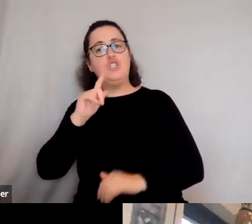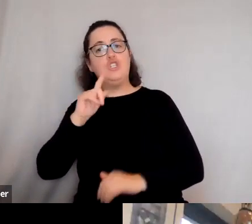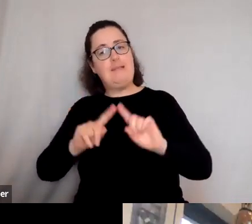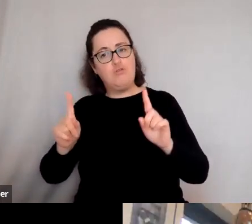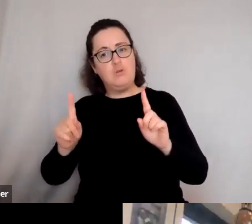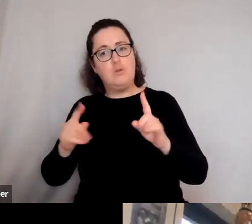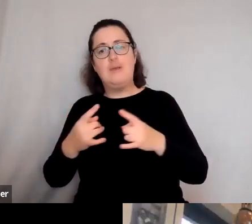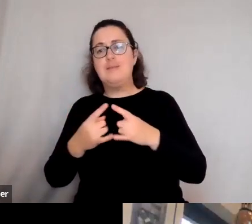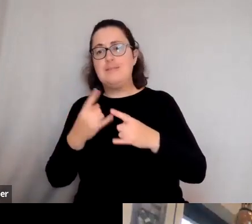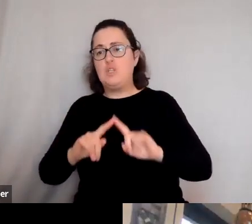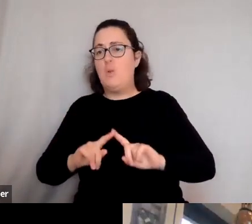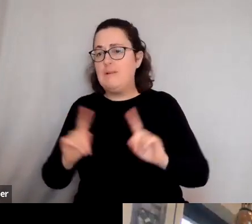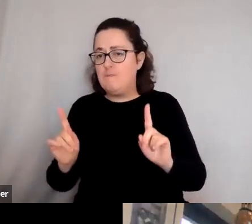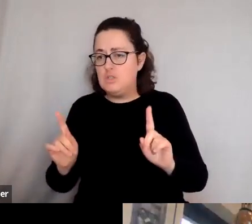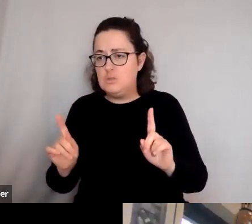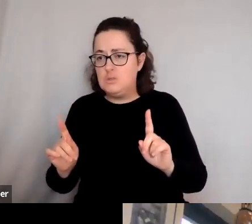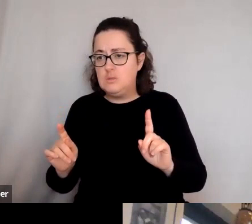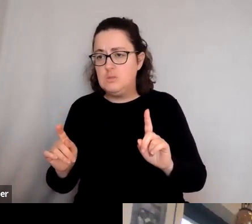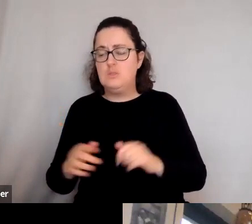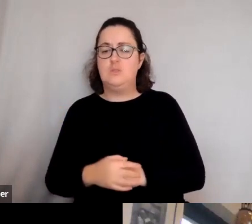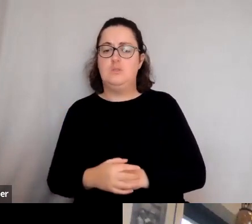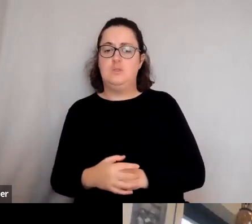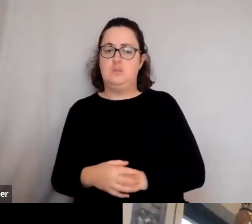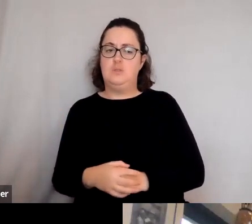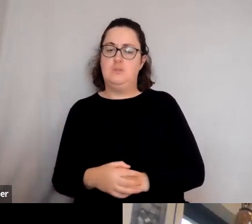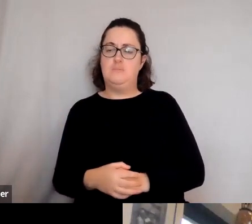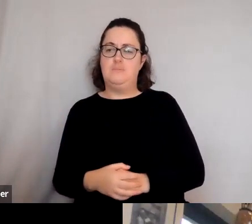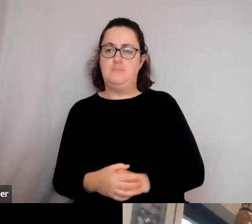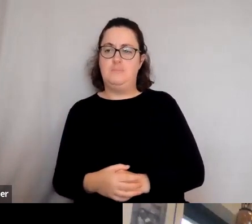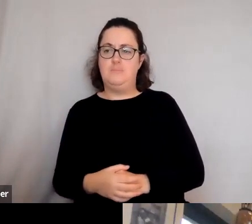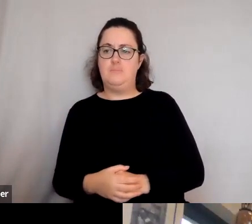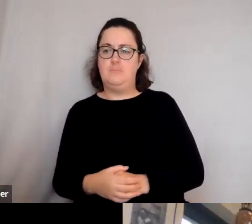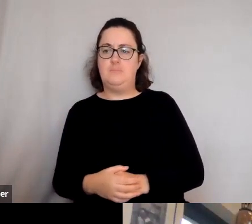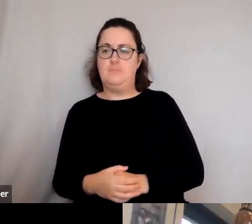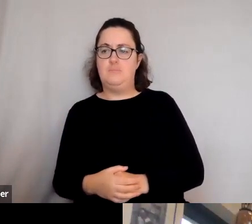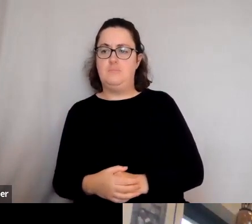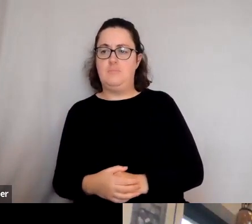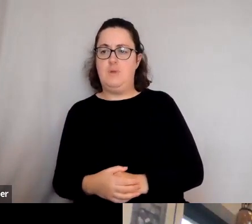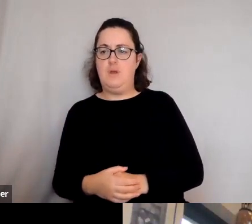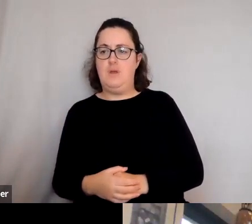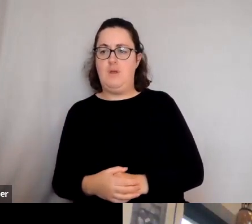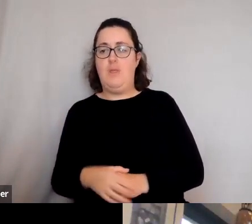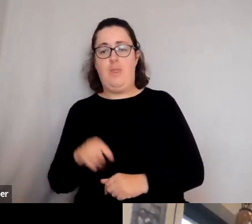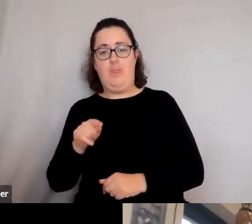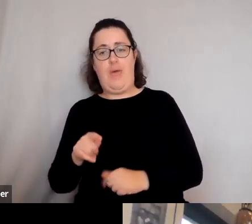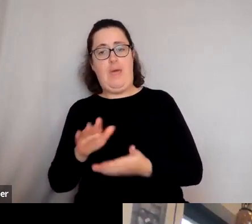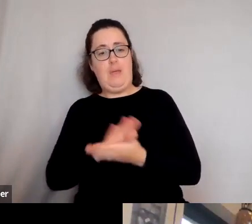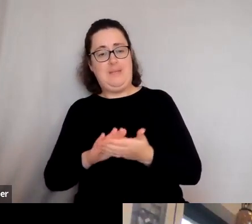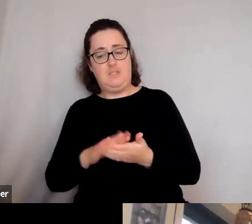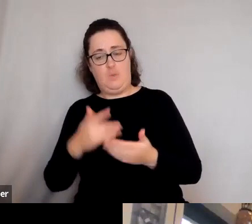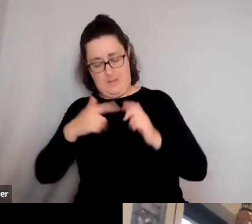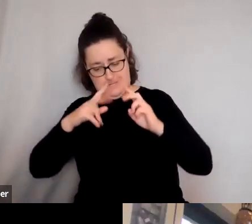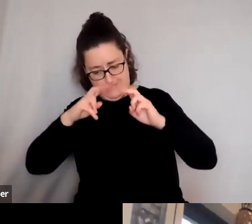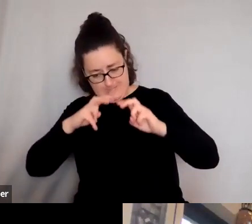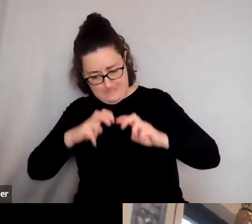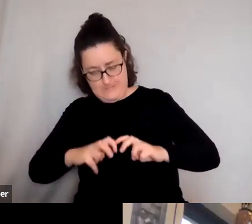sexual difference, um, uh, which I think makes it hugely rewarding. Now, know, yeah, being